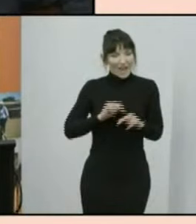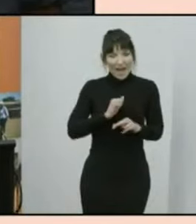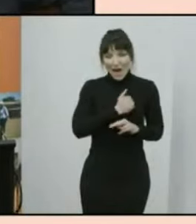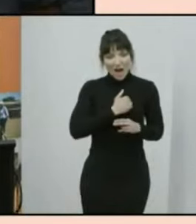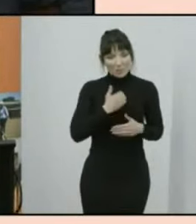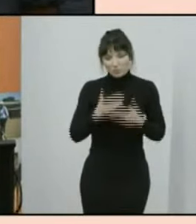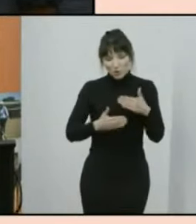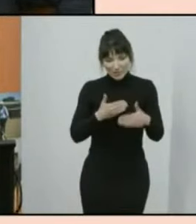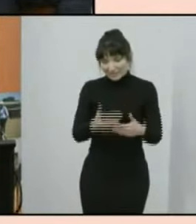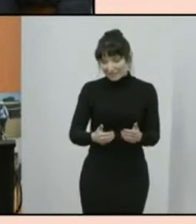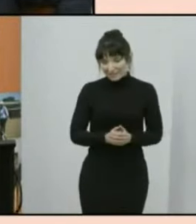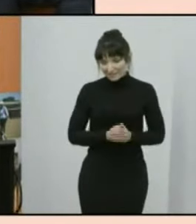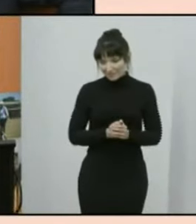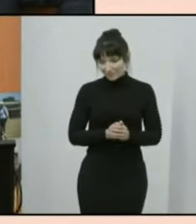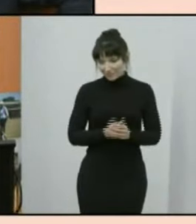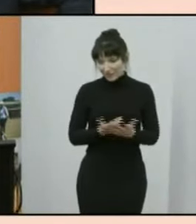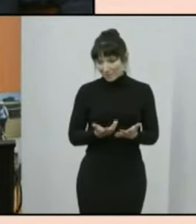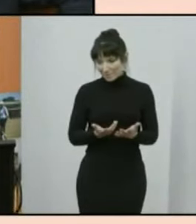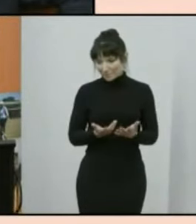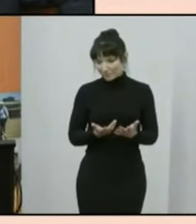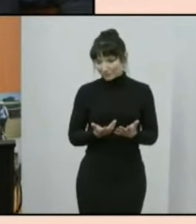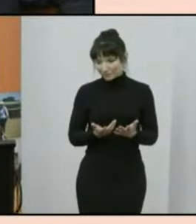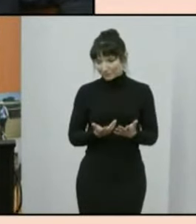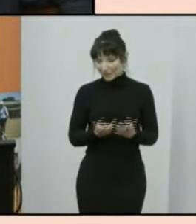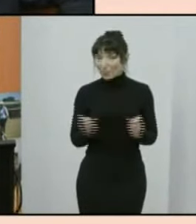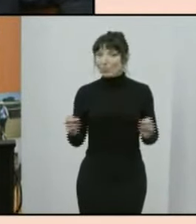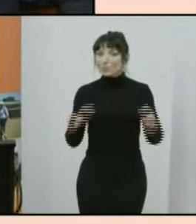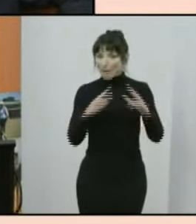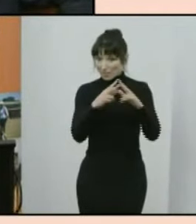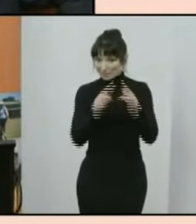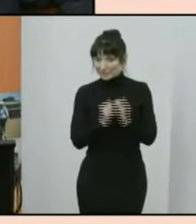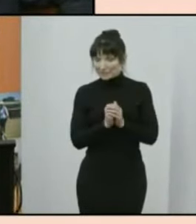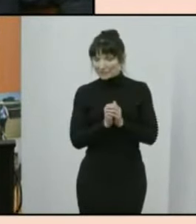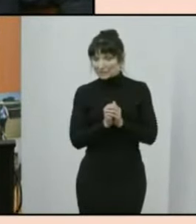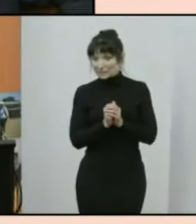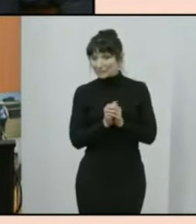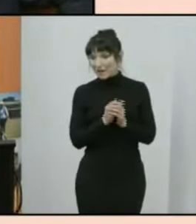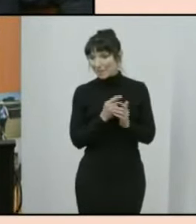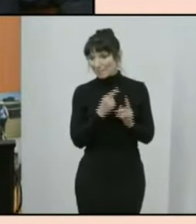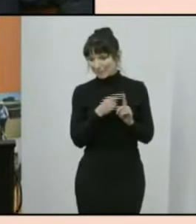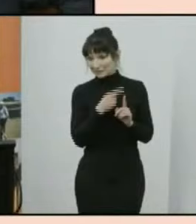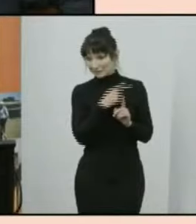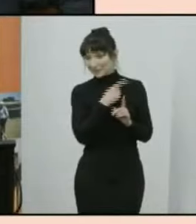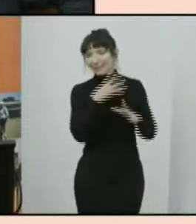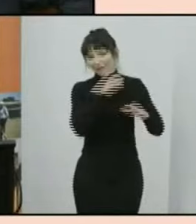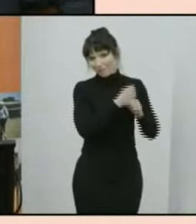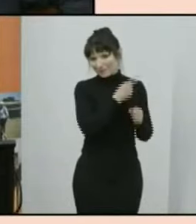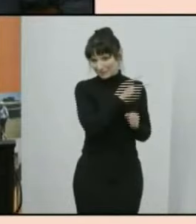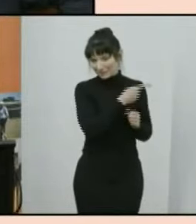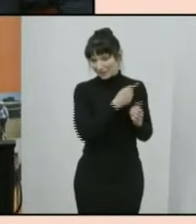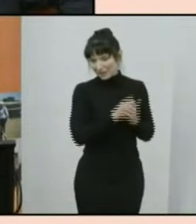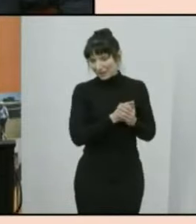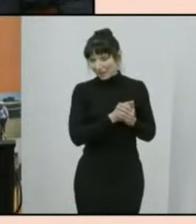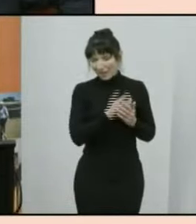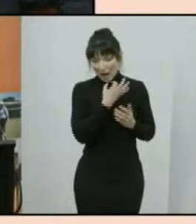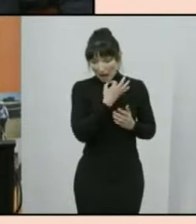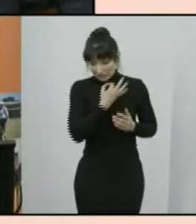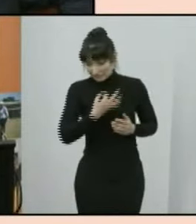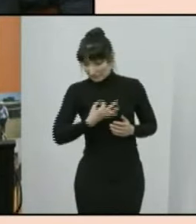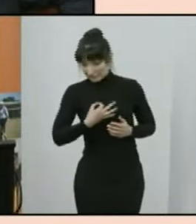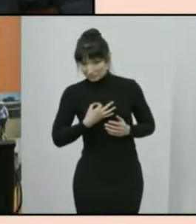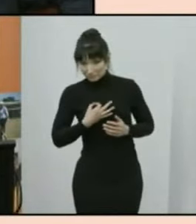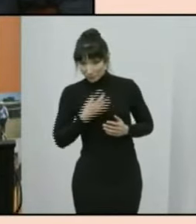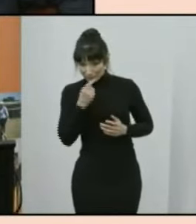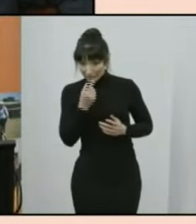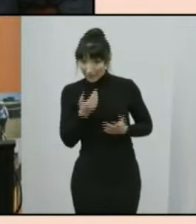uh and with the the um the parliament uh um and the the and the government uh requested that